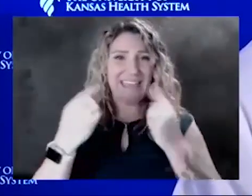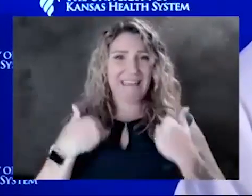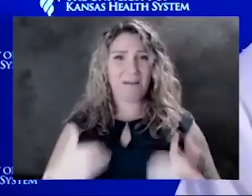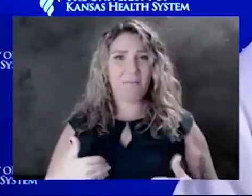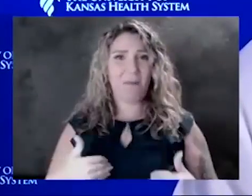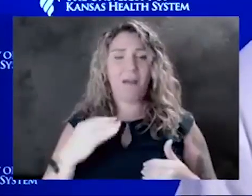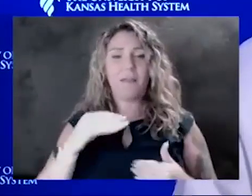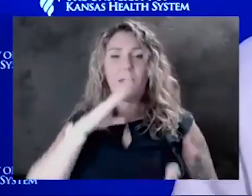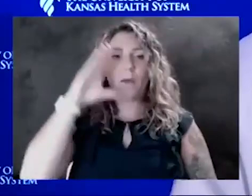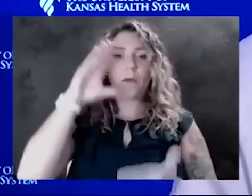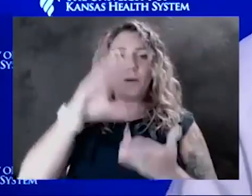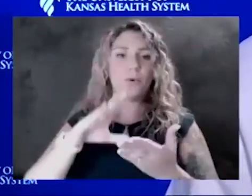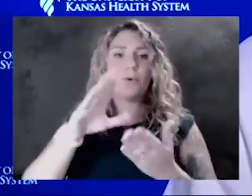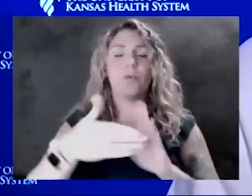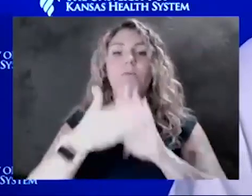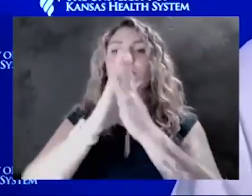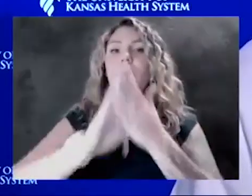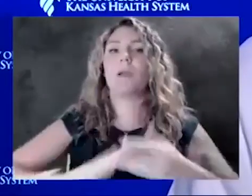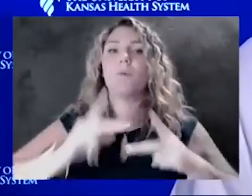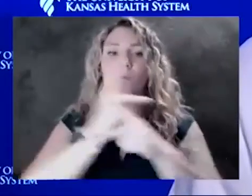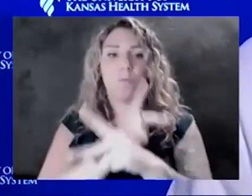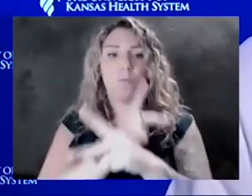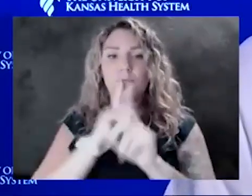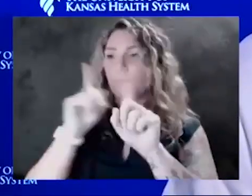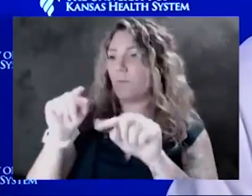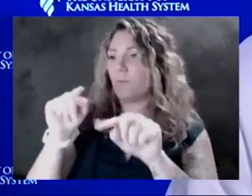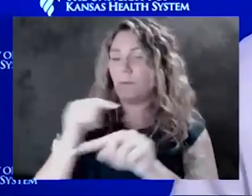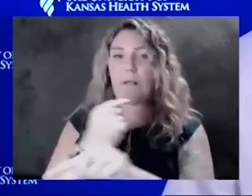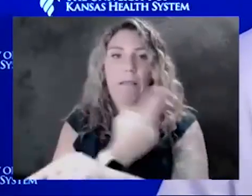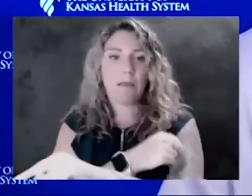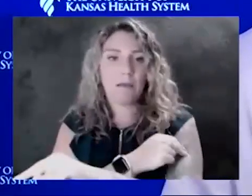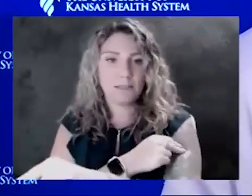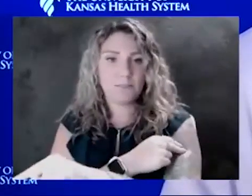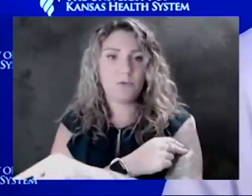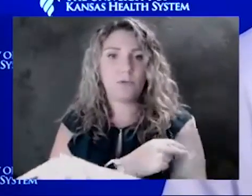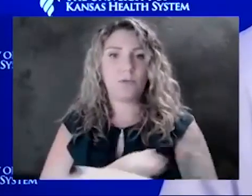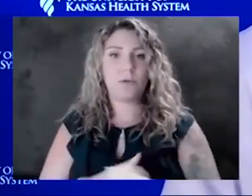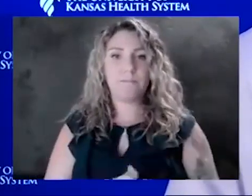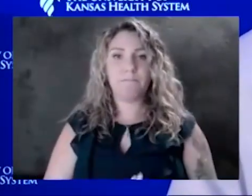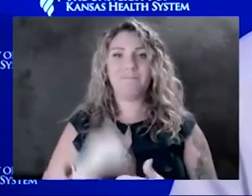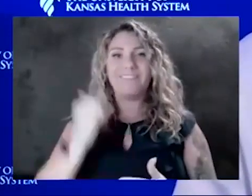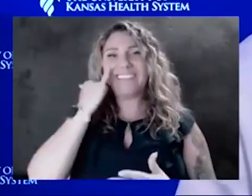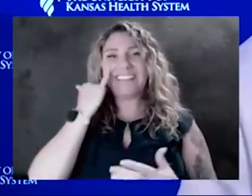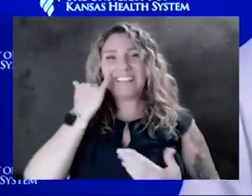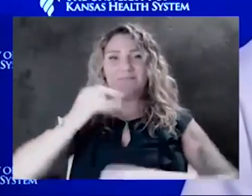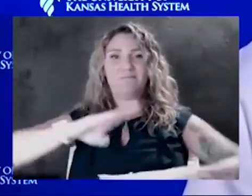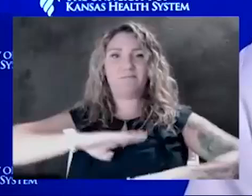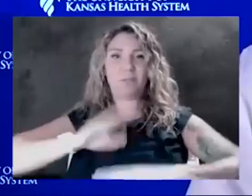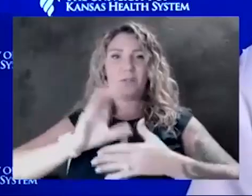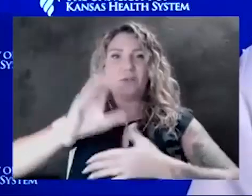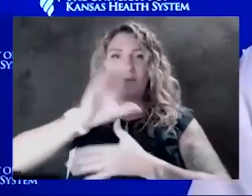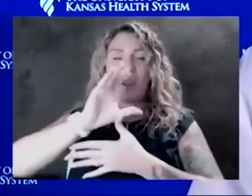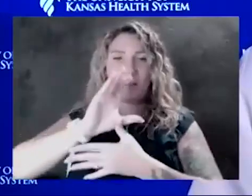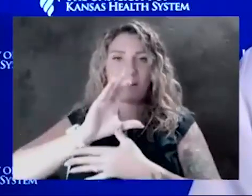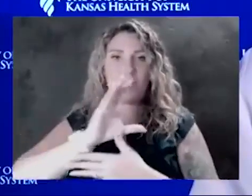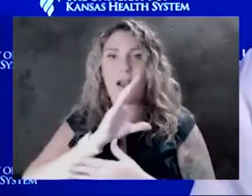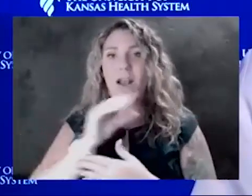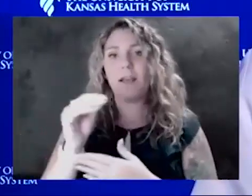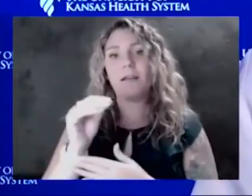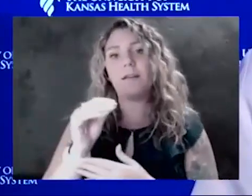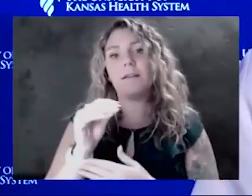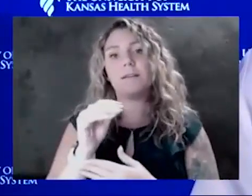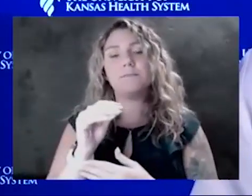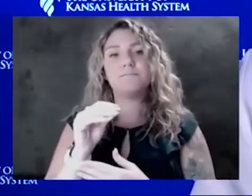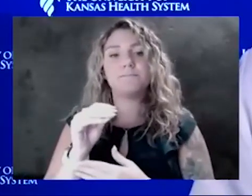of progressing to having to go to the hospital again, if you meet criteria to get that. But otherwise, if you have